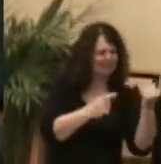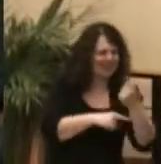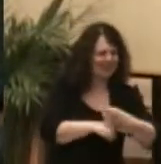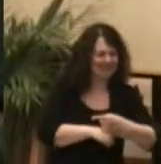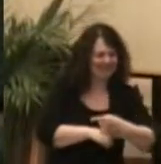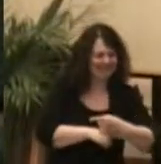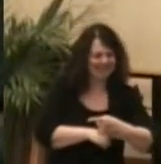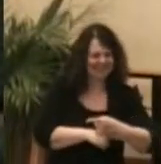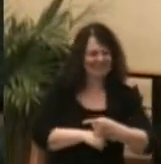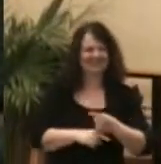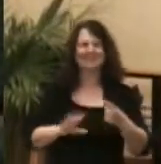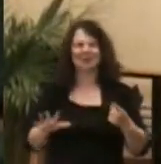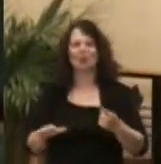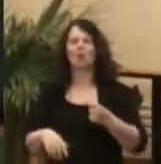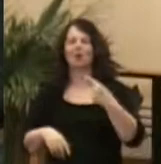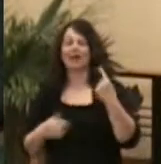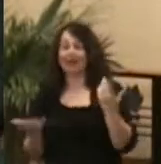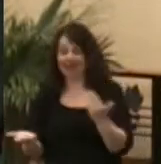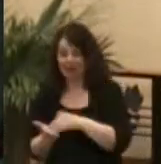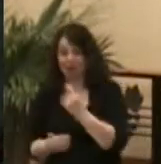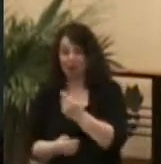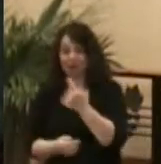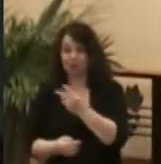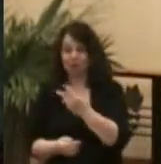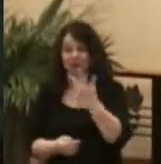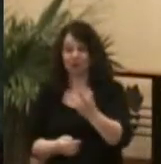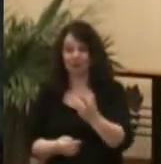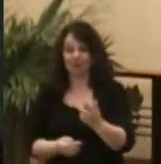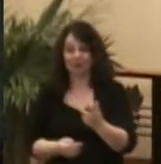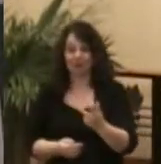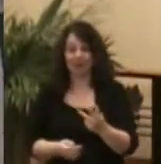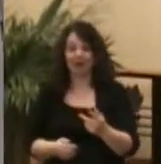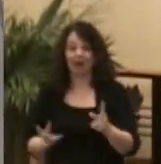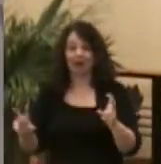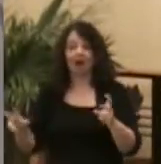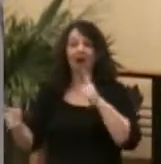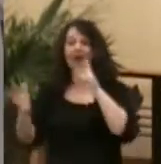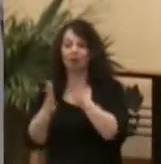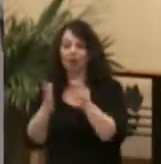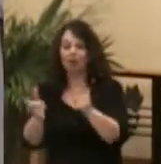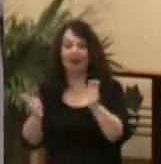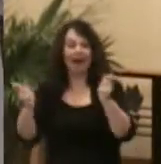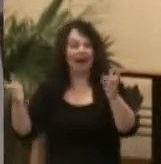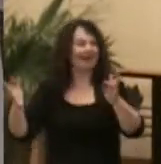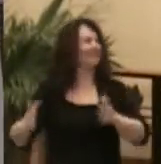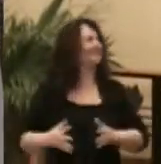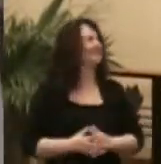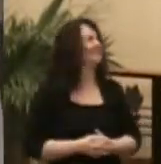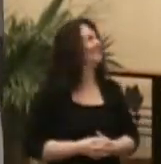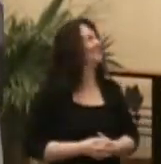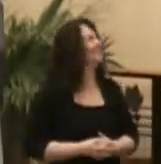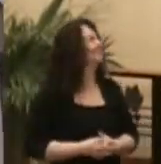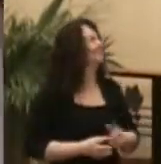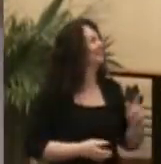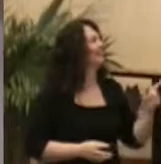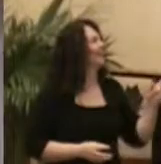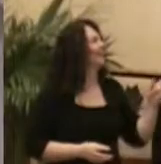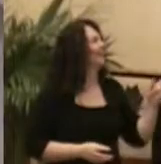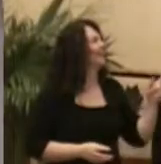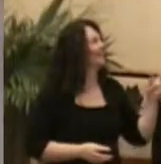One, two, three. Hallelujah. No,